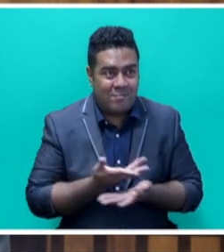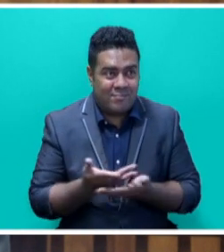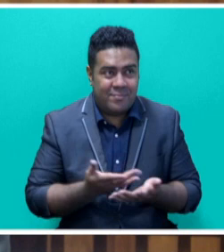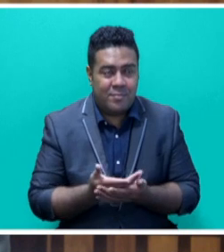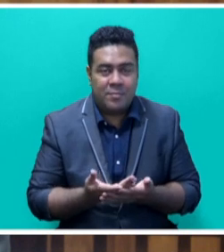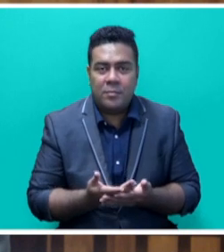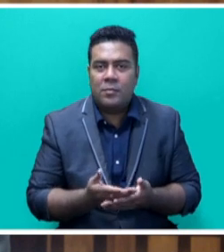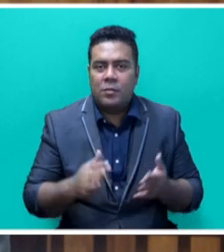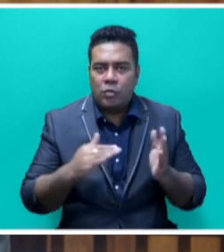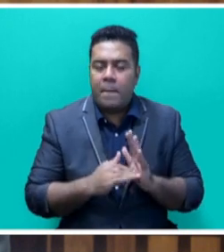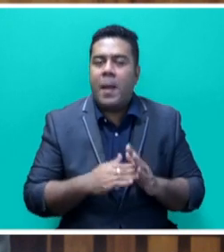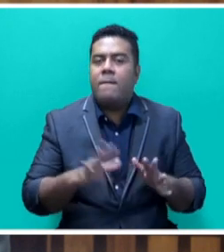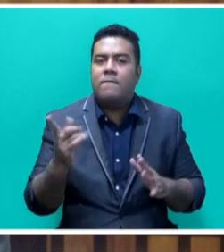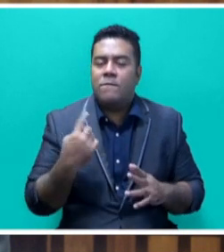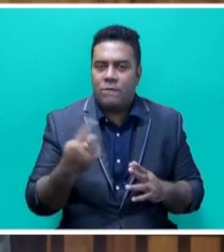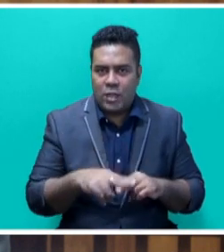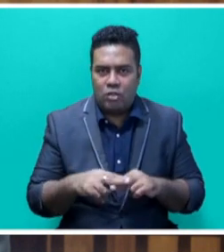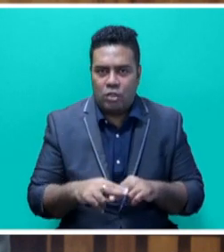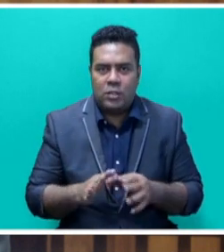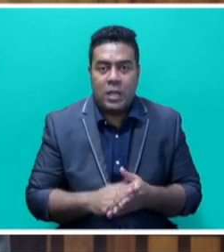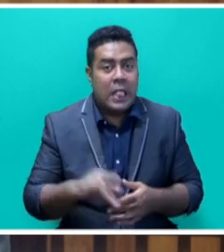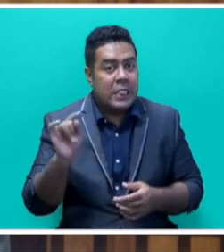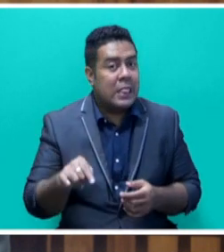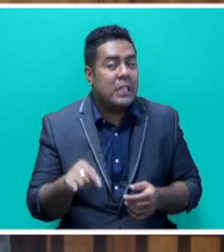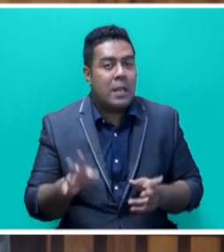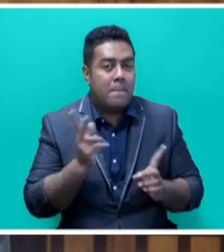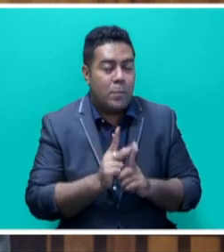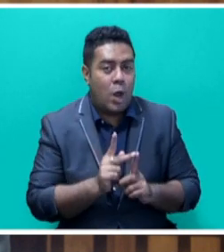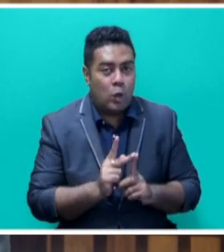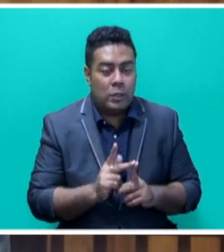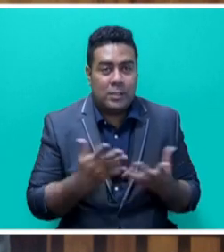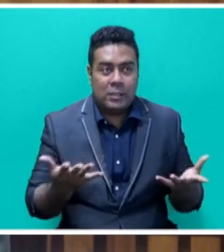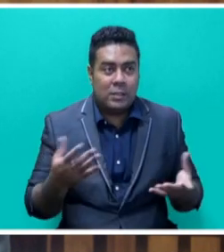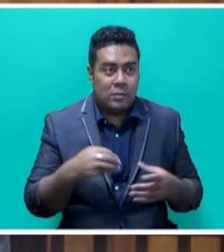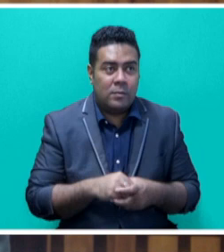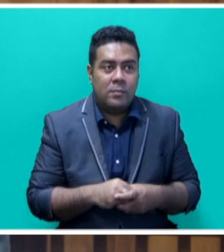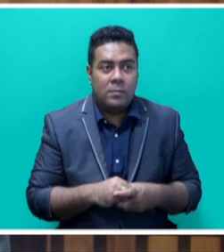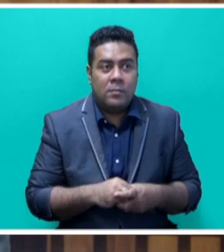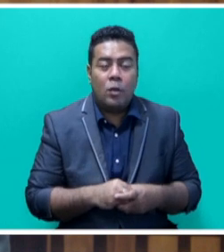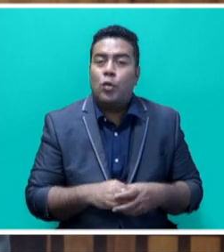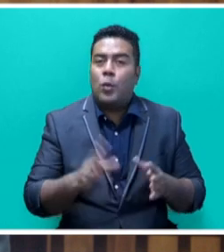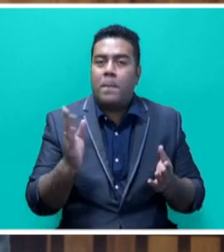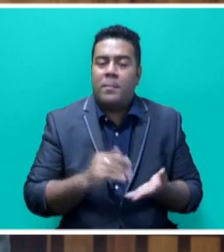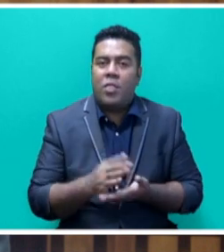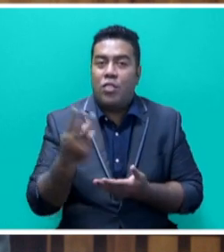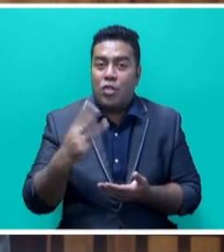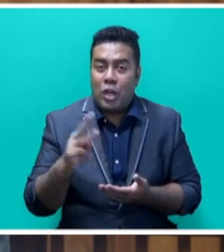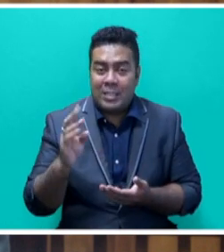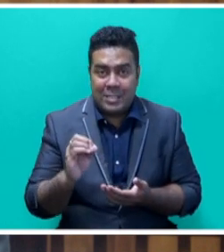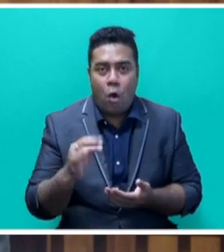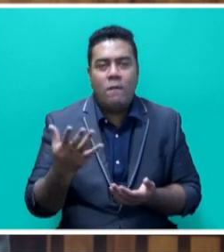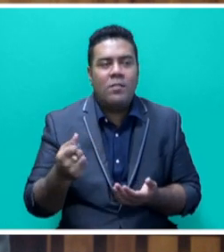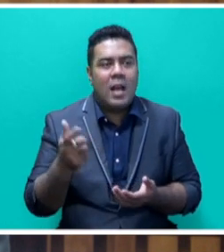co-chaired by Fiji. Mr. Speaker, sir, these sub-priorities are expected to be mutually reinforced through Part 13 of the Climate Change